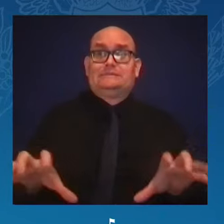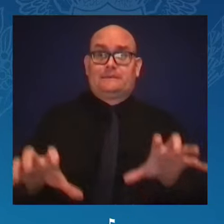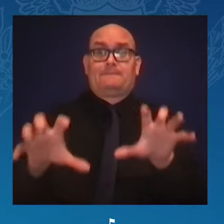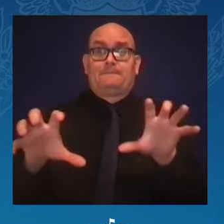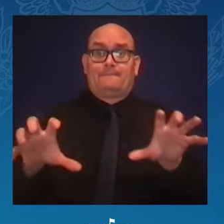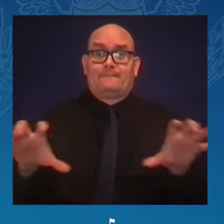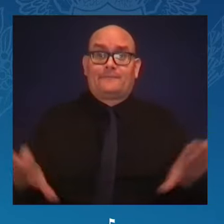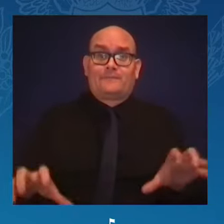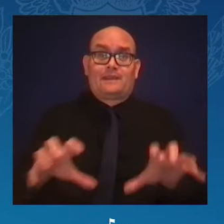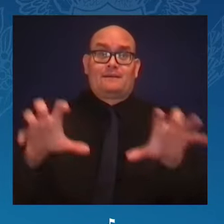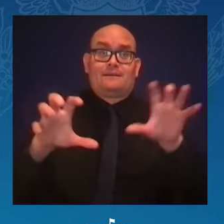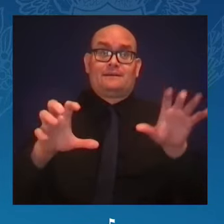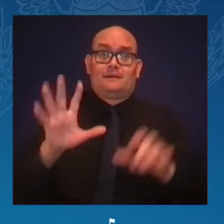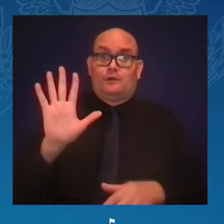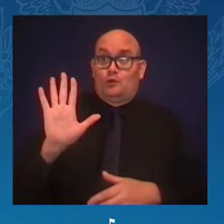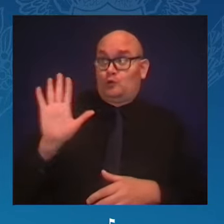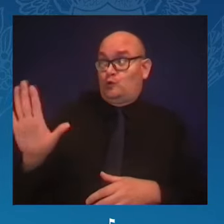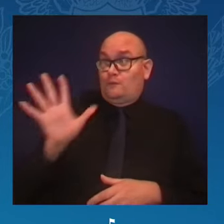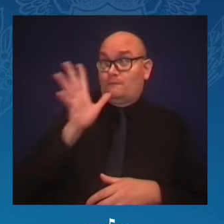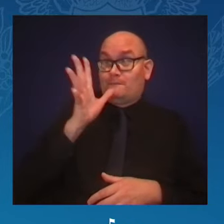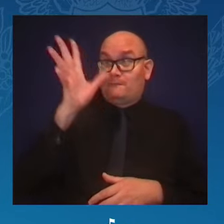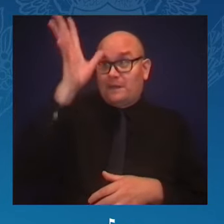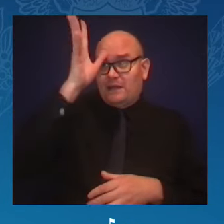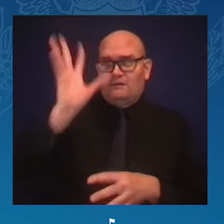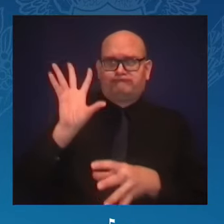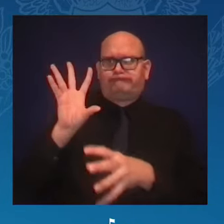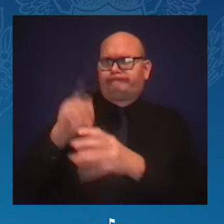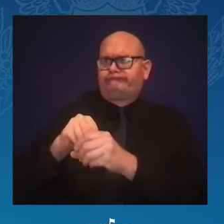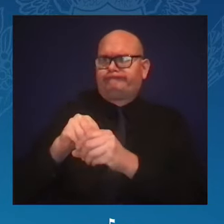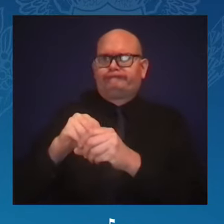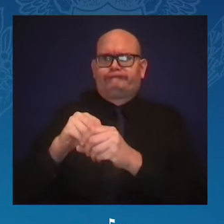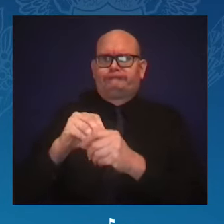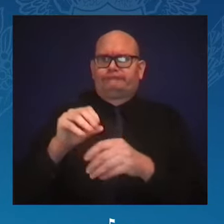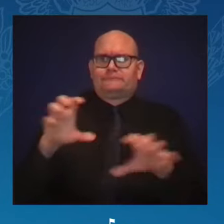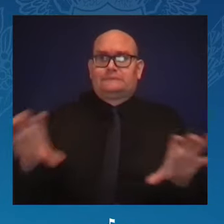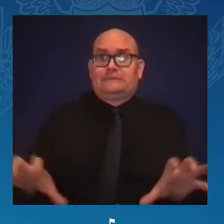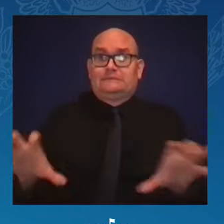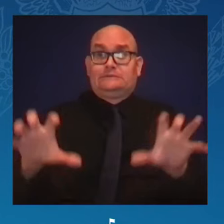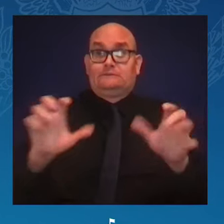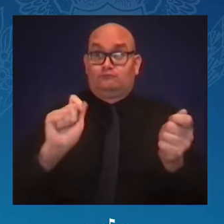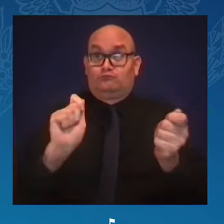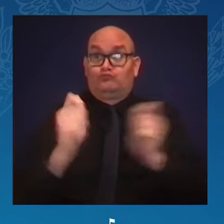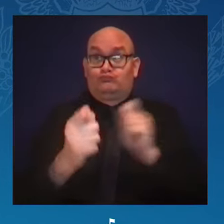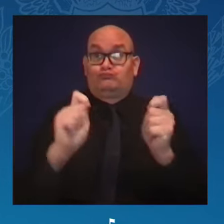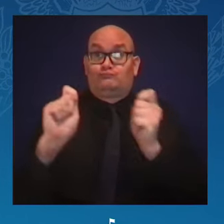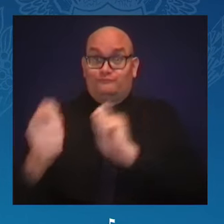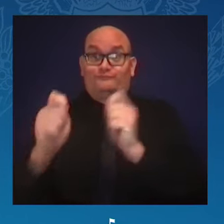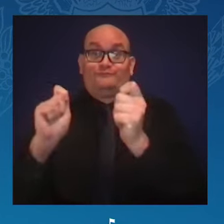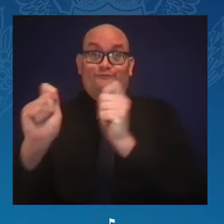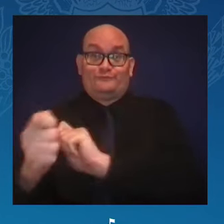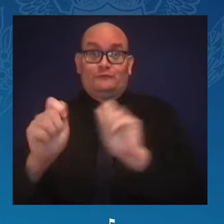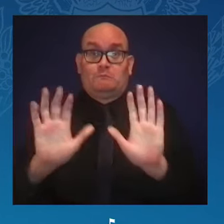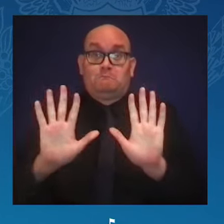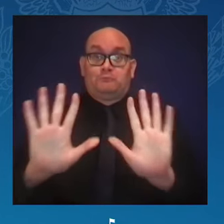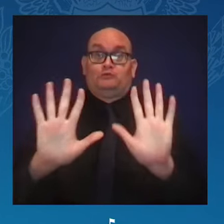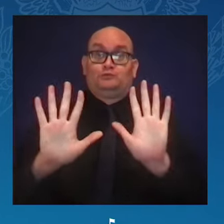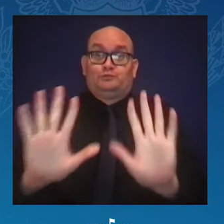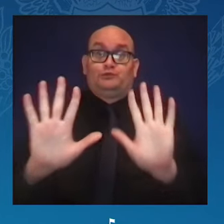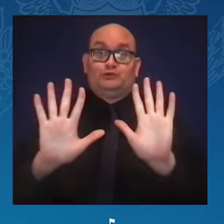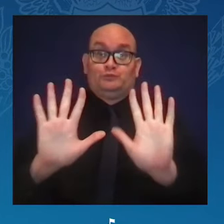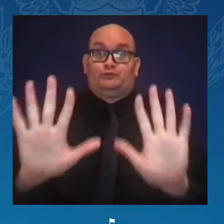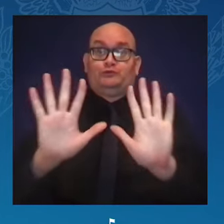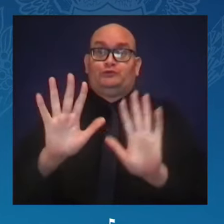civil rights demonstrations and introduced them to role models, such as Supreme Court Justice Thurgood Marshall